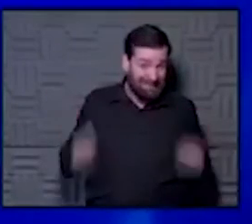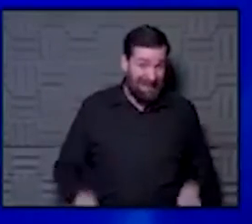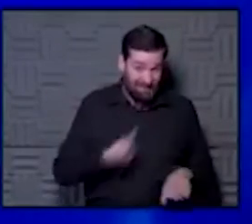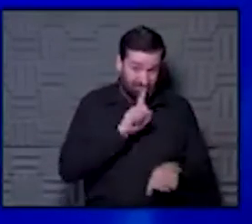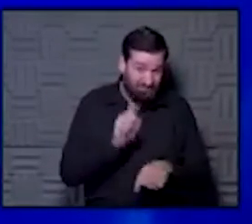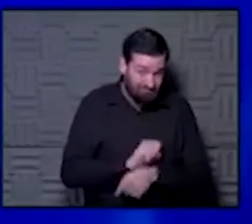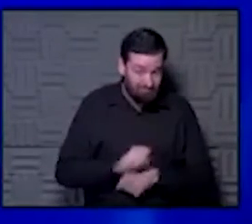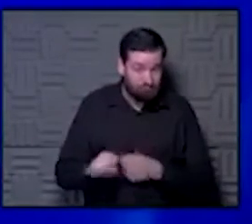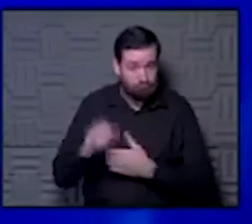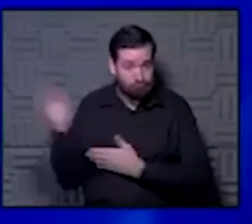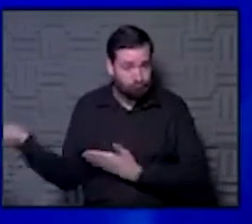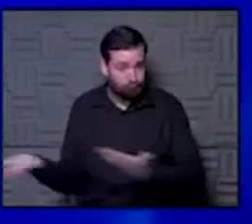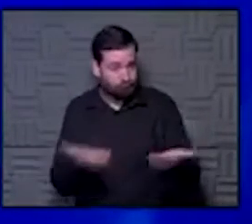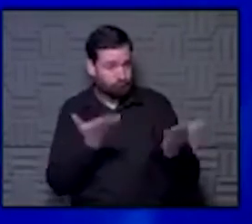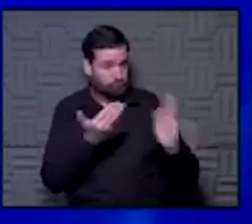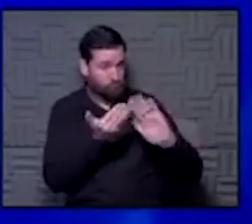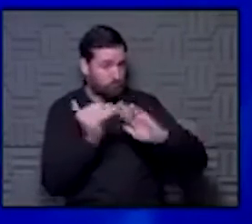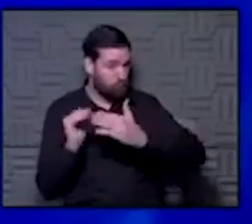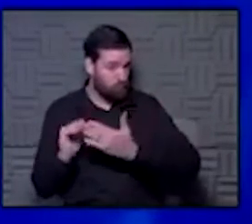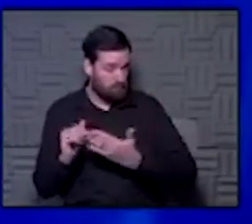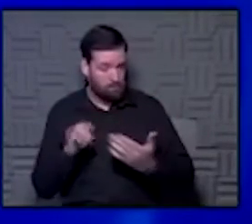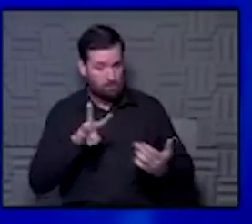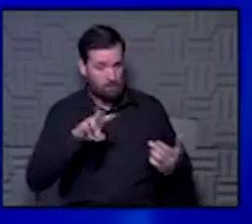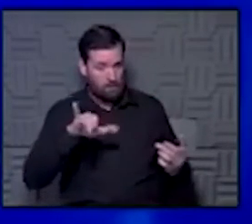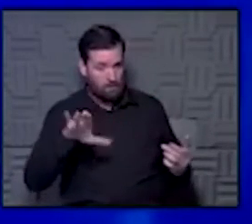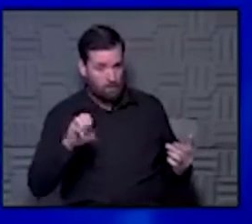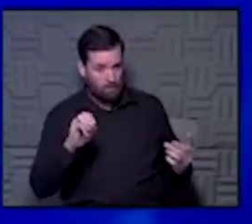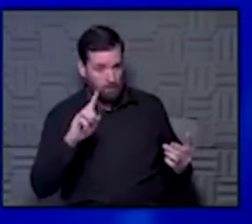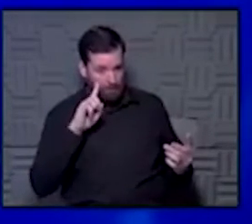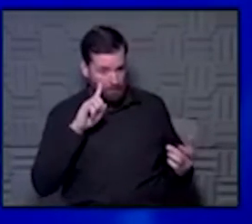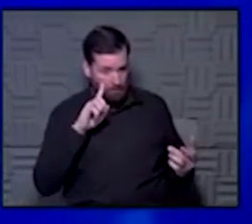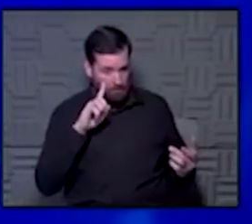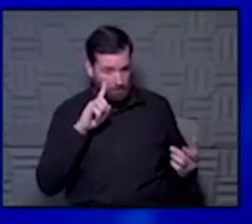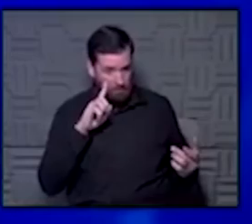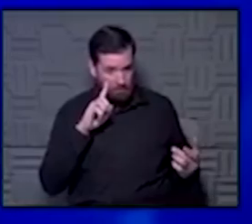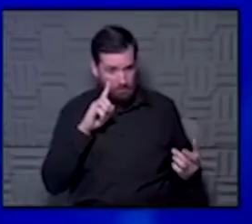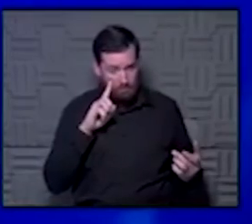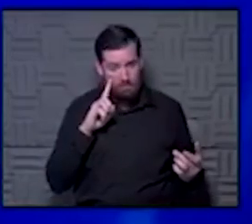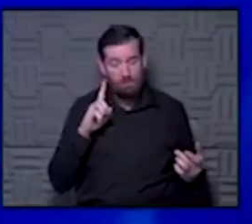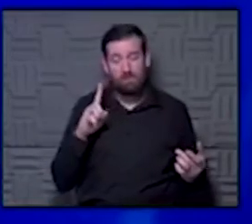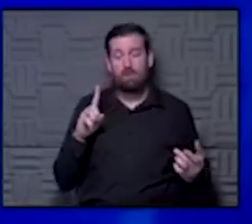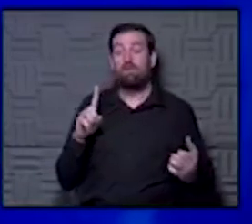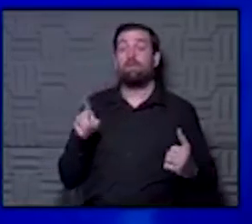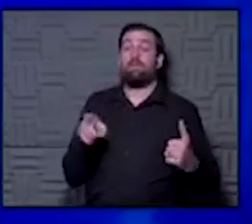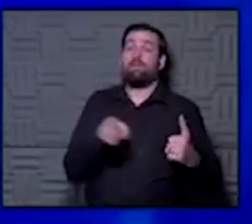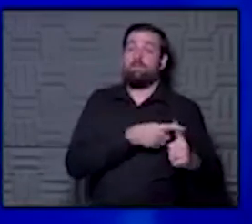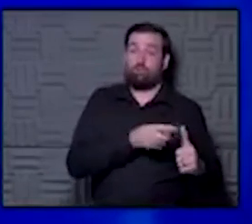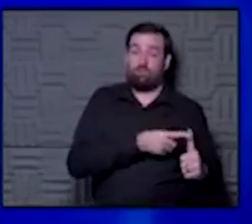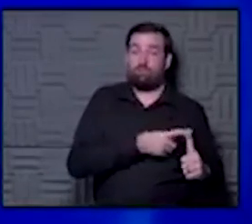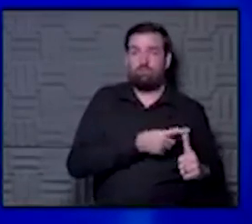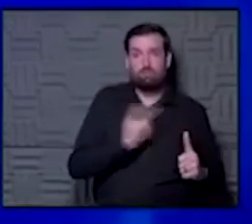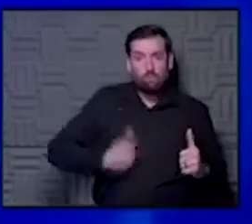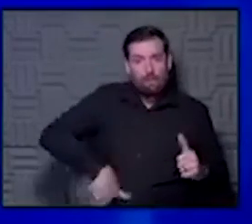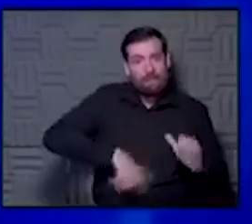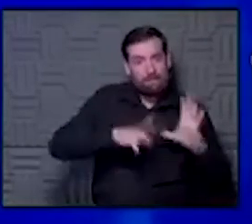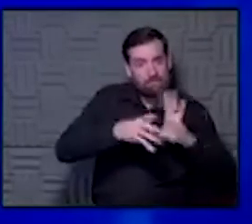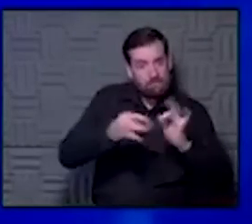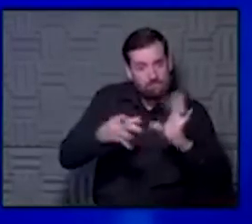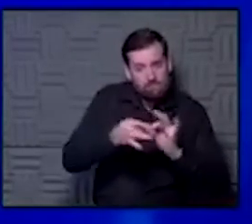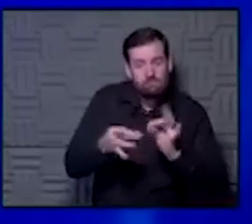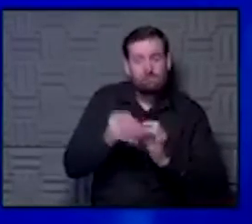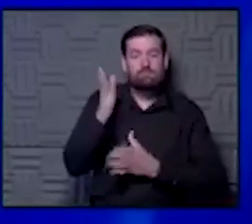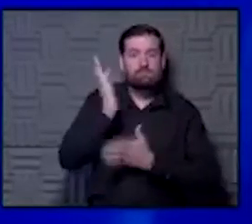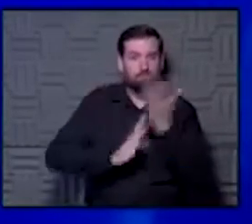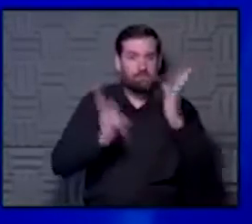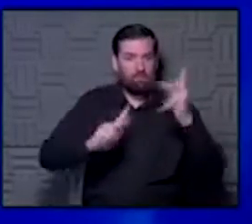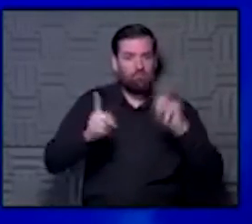guests and see what the community here in Wyandotte's thinking too. But, you know, initially we even said, and we had some